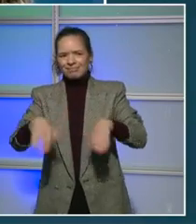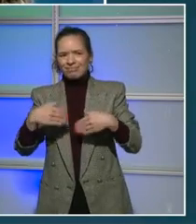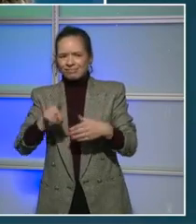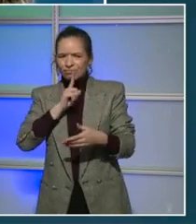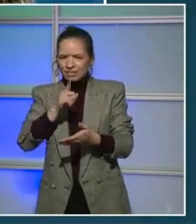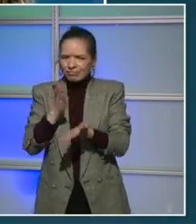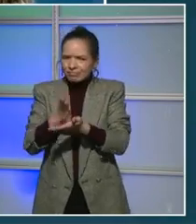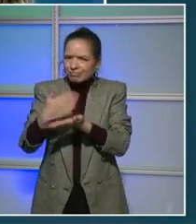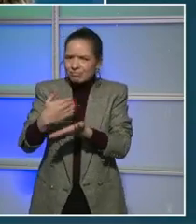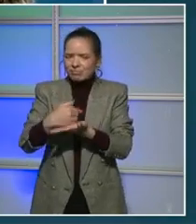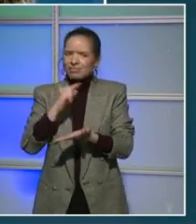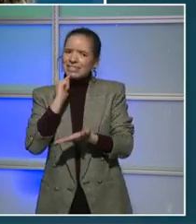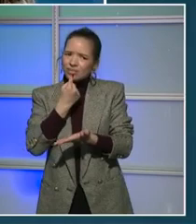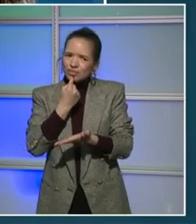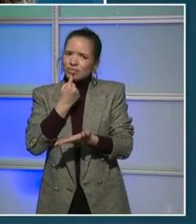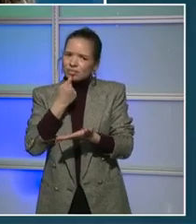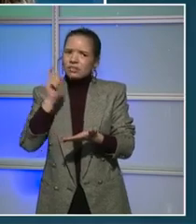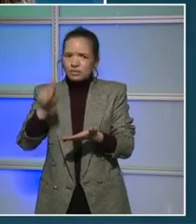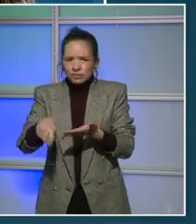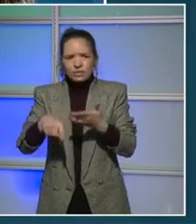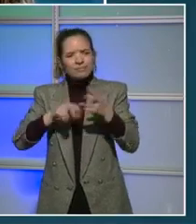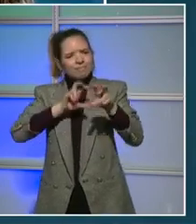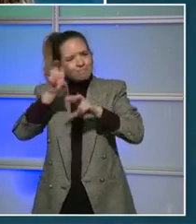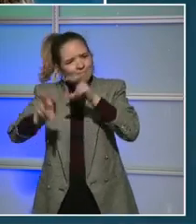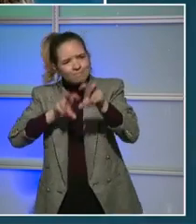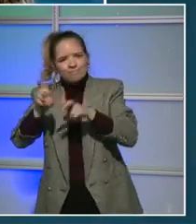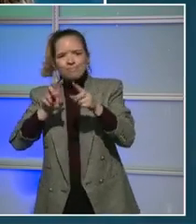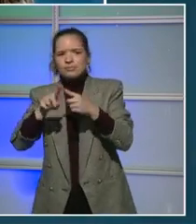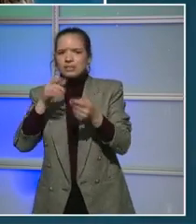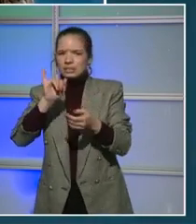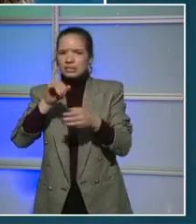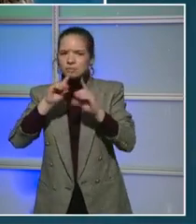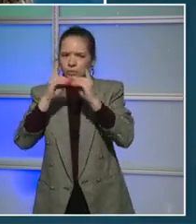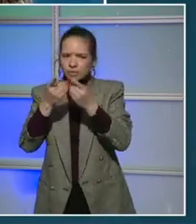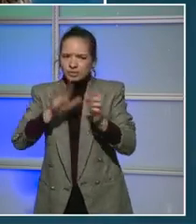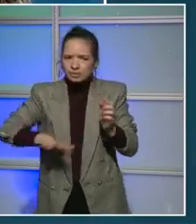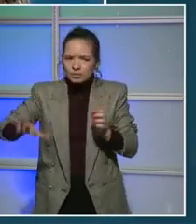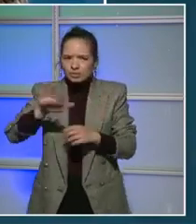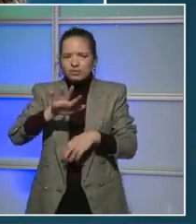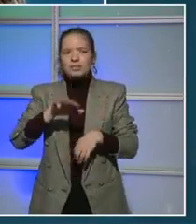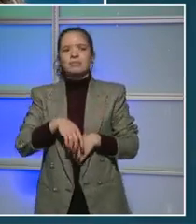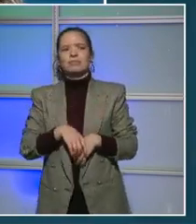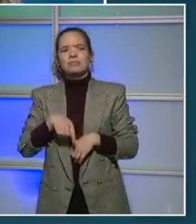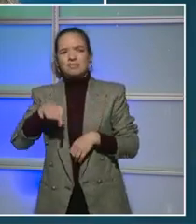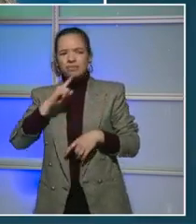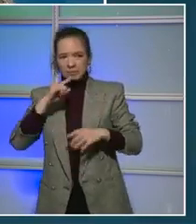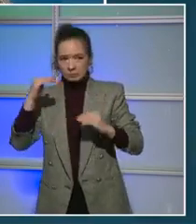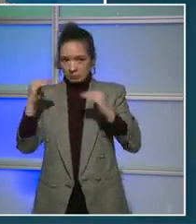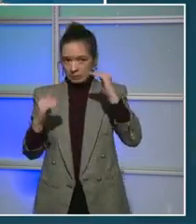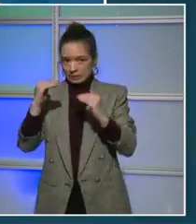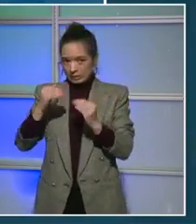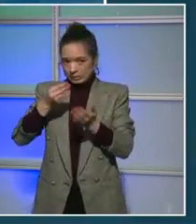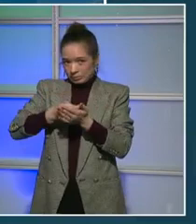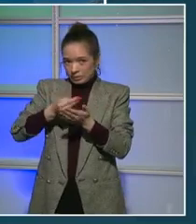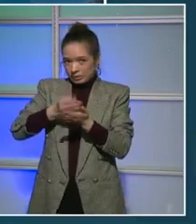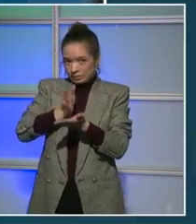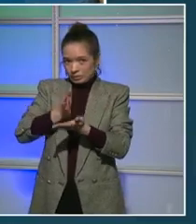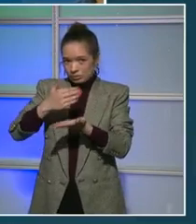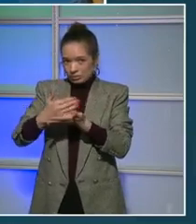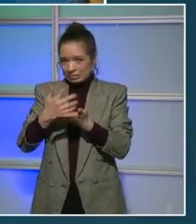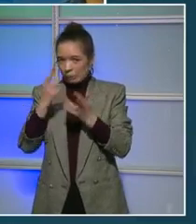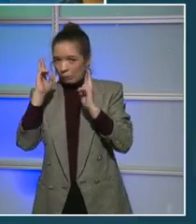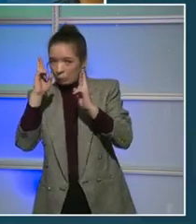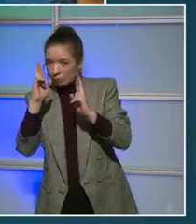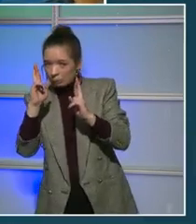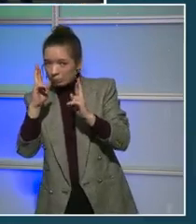throughout the district. So we balanced the budget. We hope that it reflects what our neighbors at home came up with. Back to you,